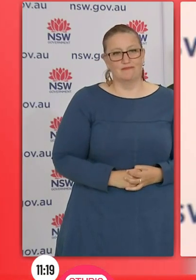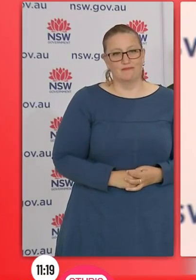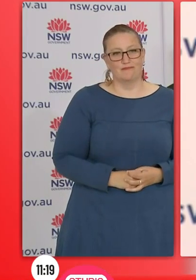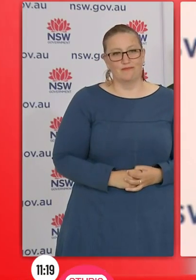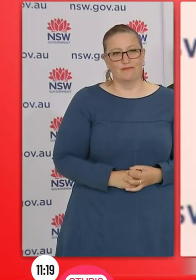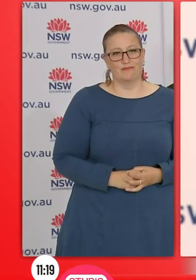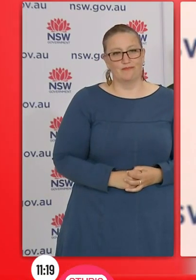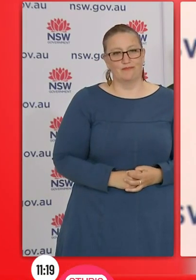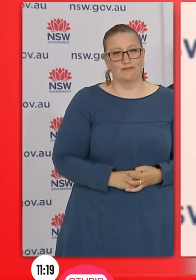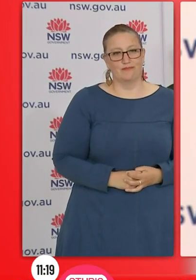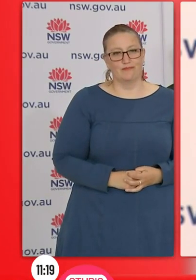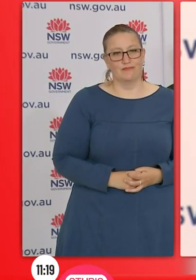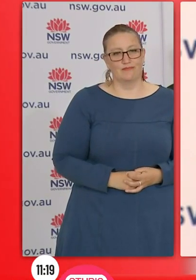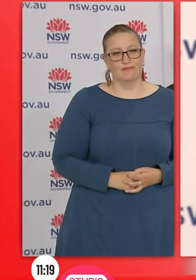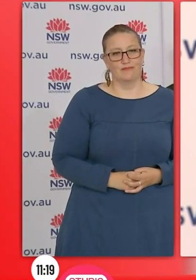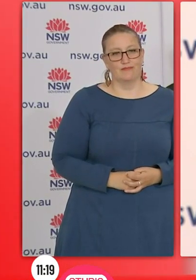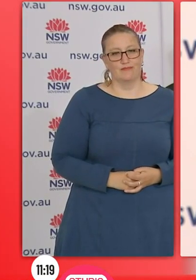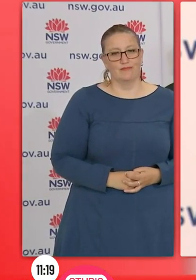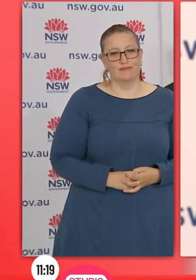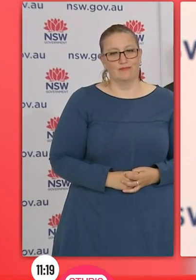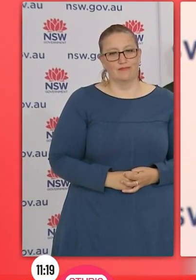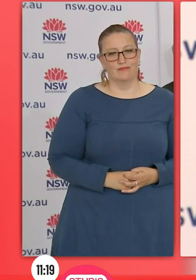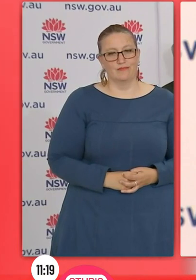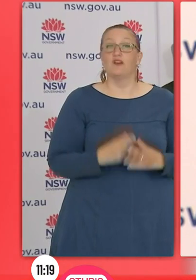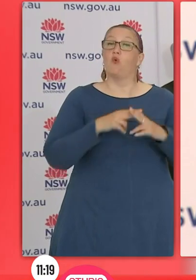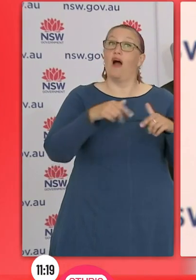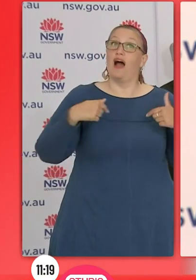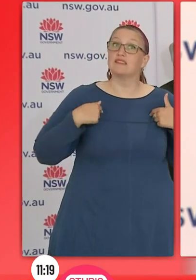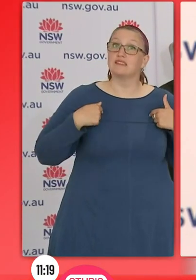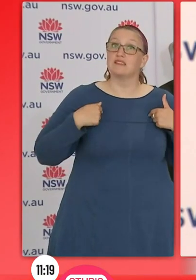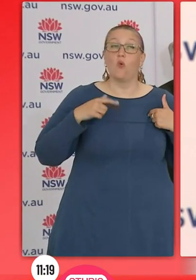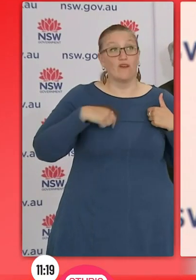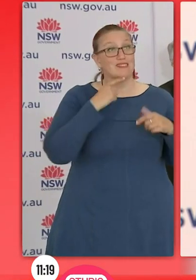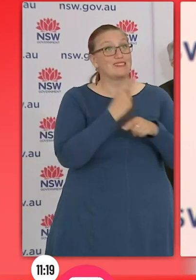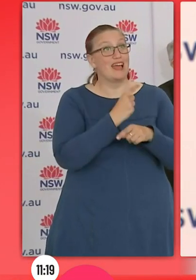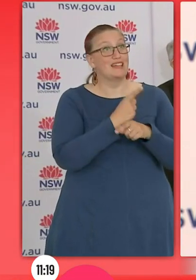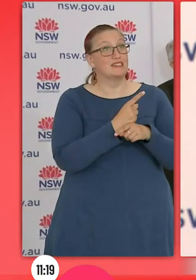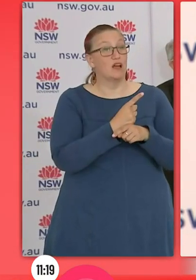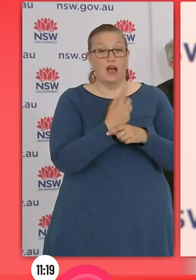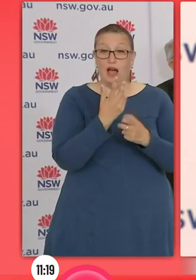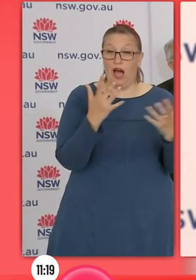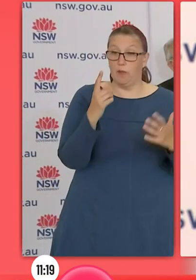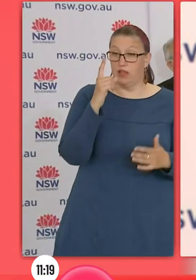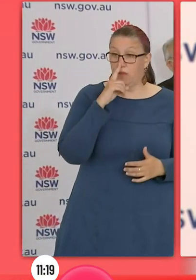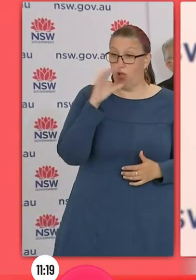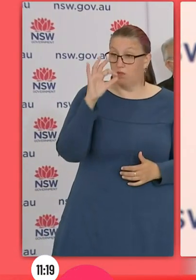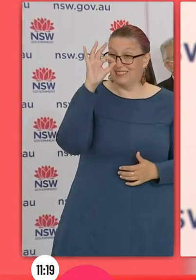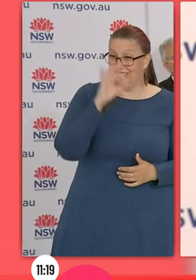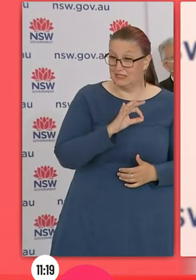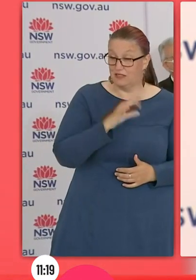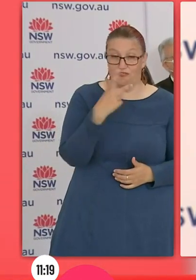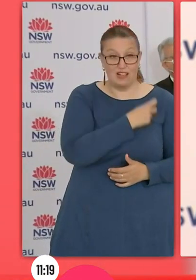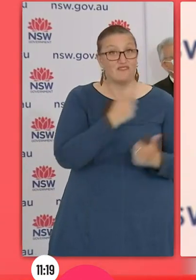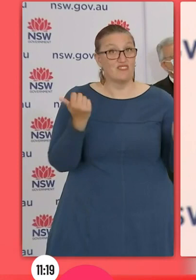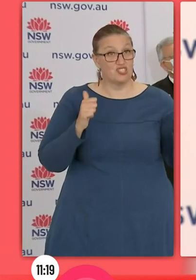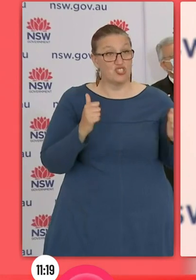we've said, the key issue for us moving forward is the rate of vaccination and how many people you can keep out of our intensive care